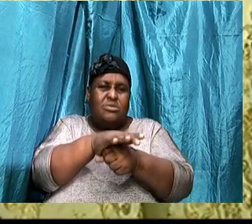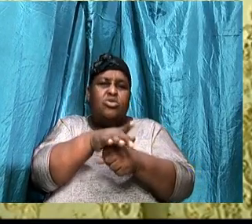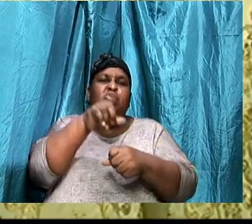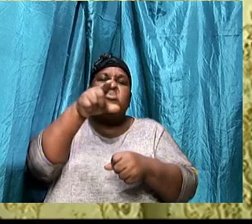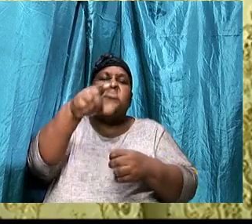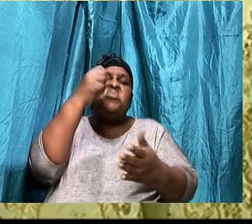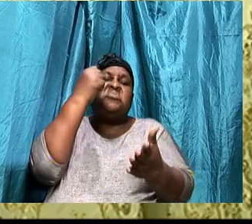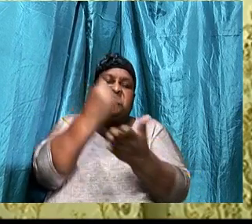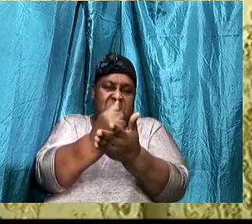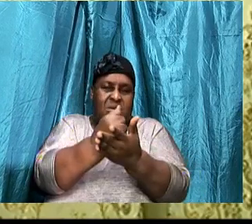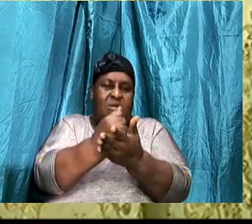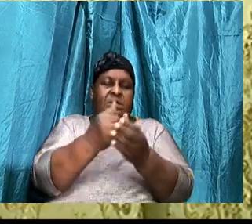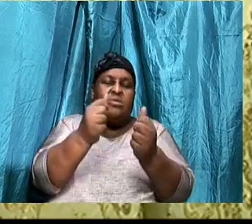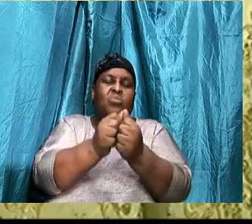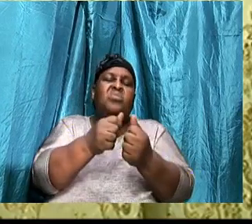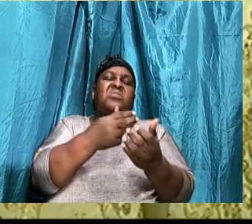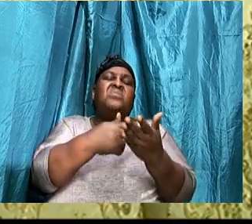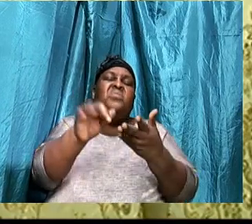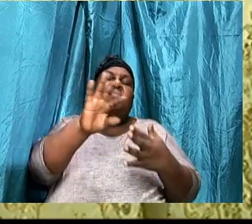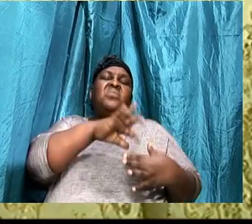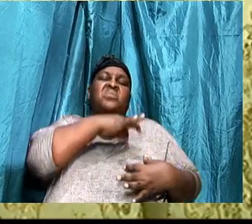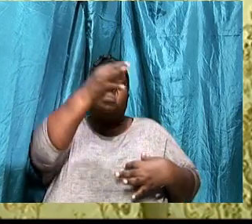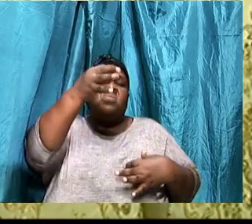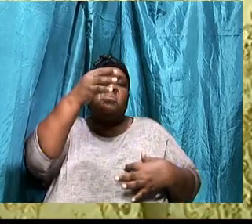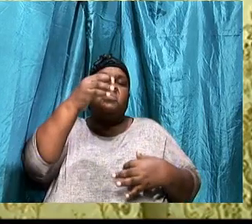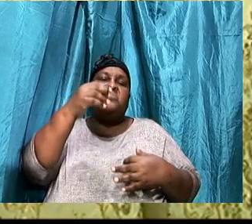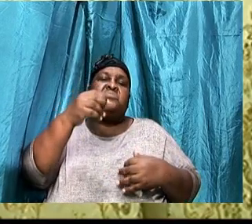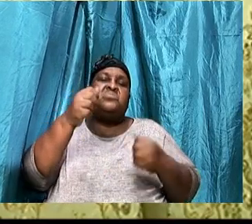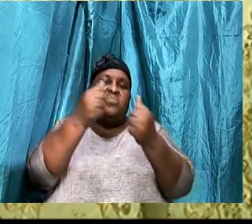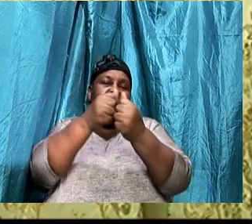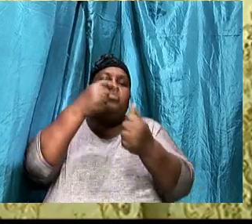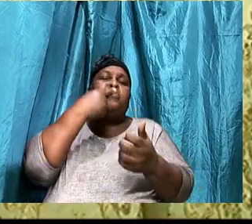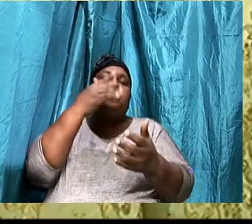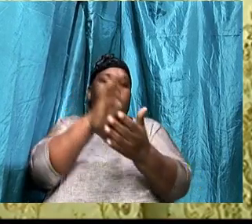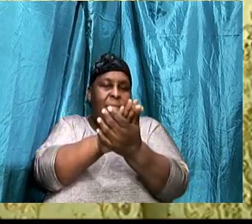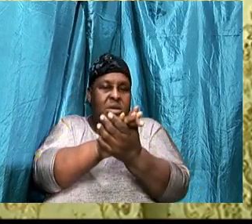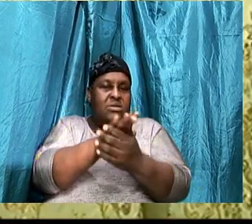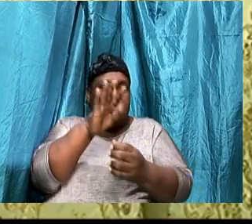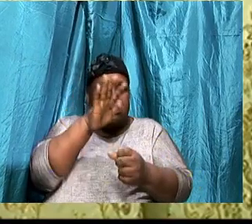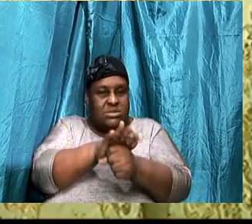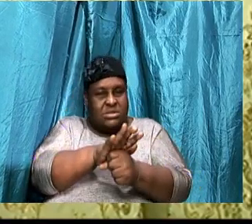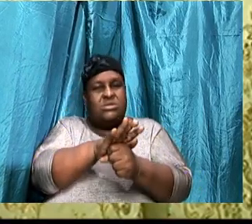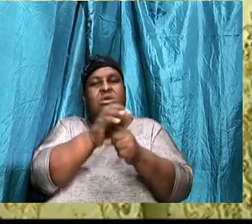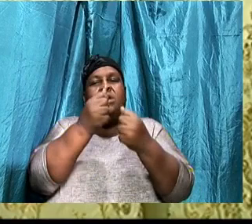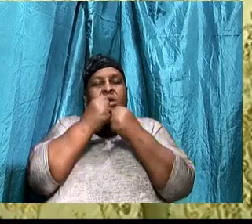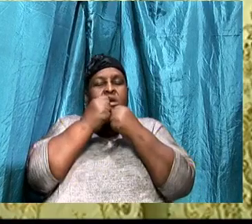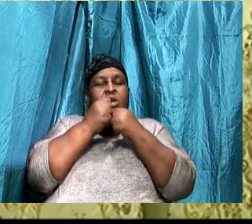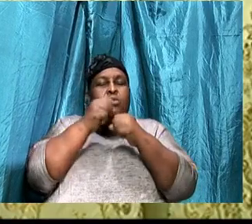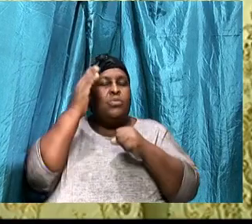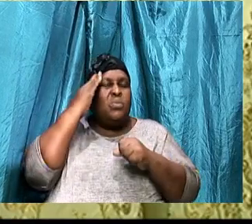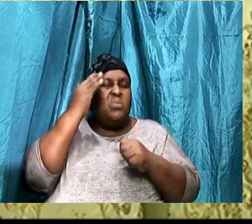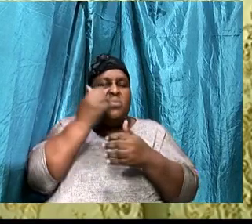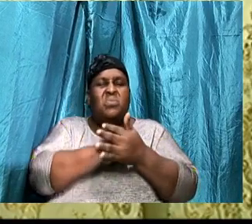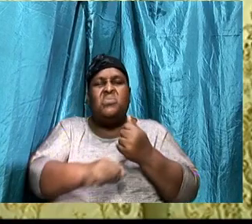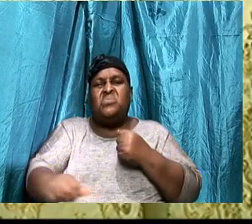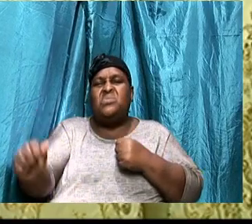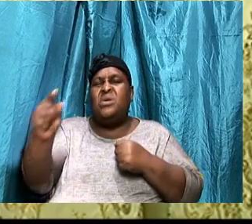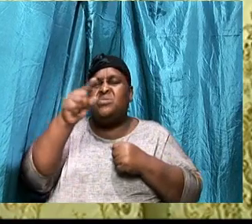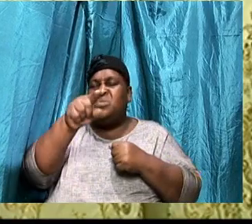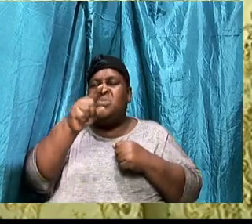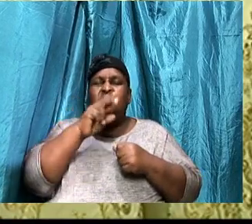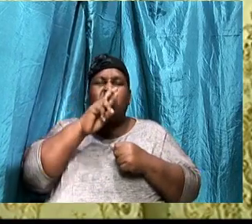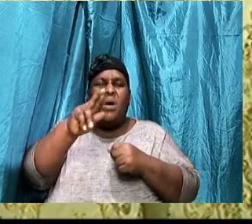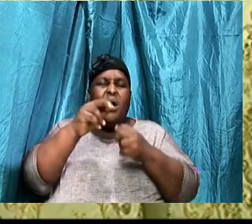sealed, With the Holy Ghost, Of promise, I want you to know, Somebody, That you are blessed, Because you are, Not everybody can